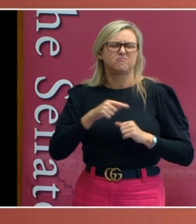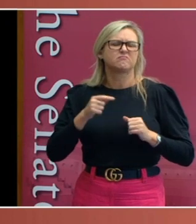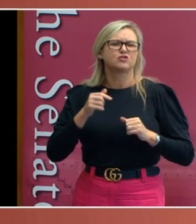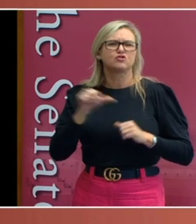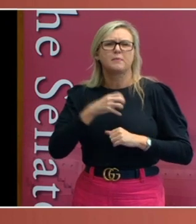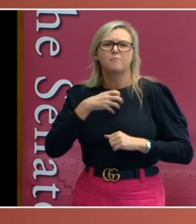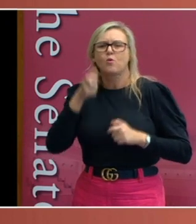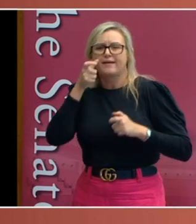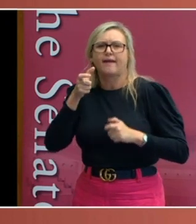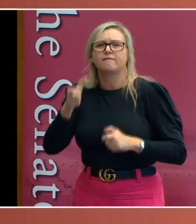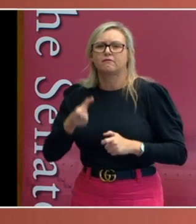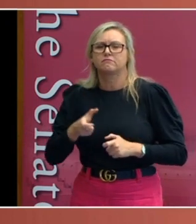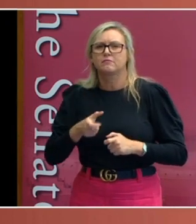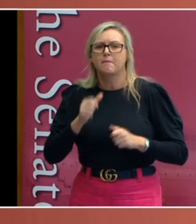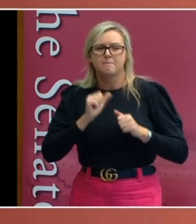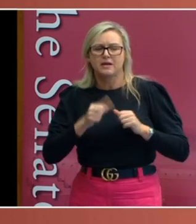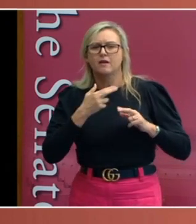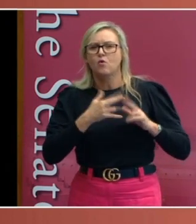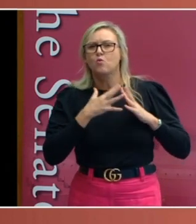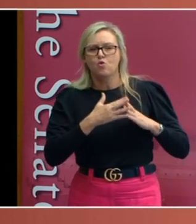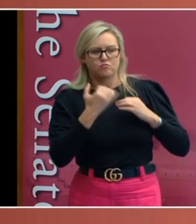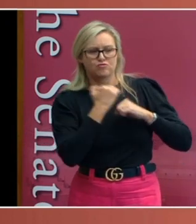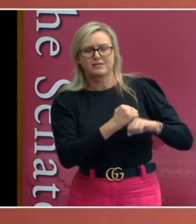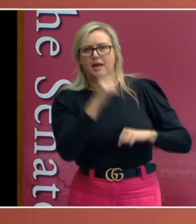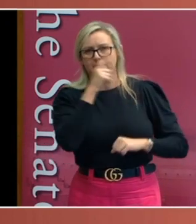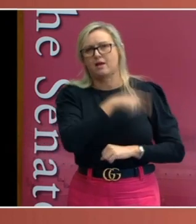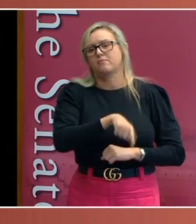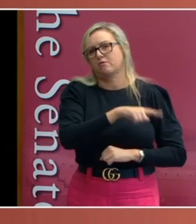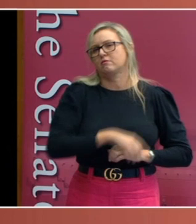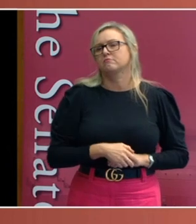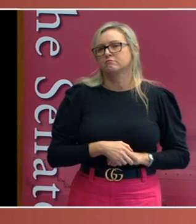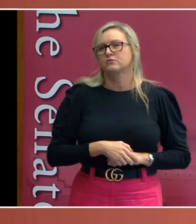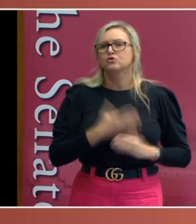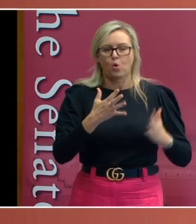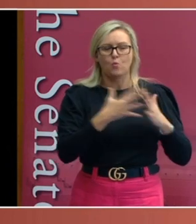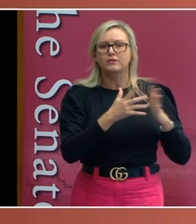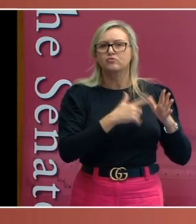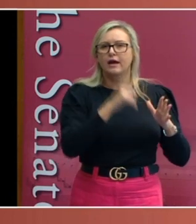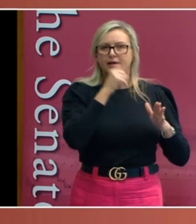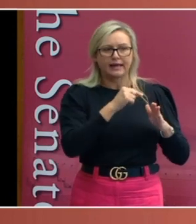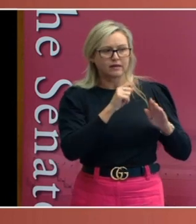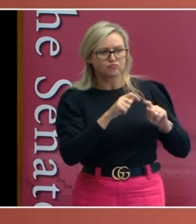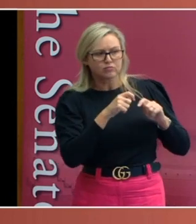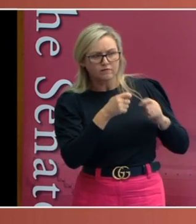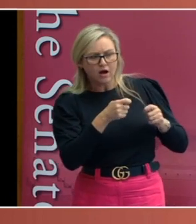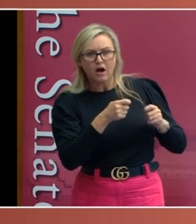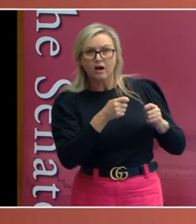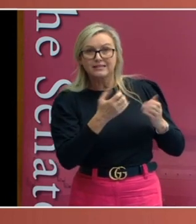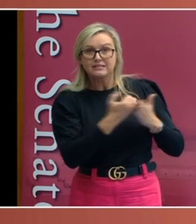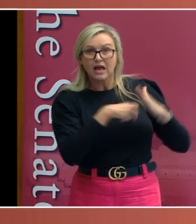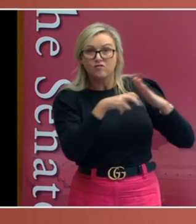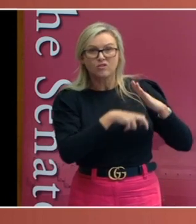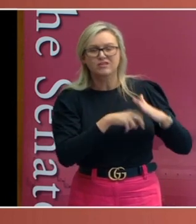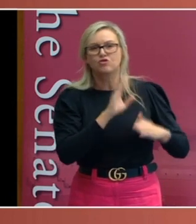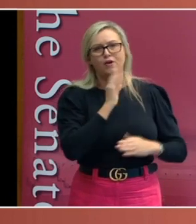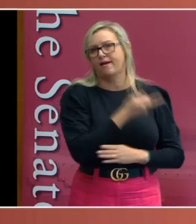protect the community. The state's capacity to provide safe quarantine facilities was limited, and